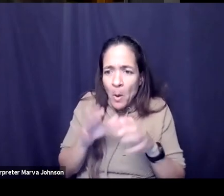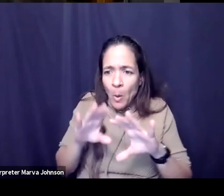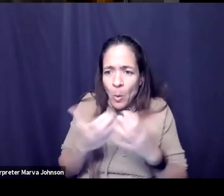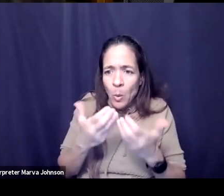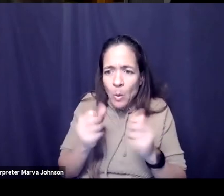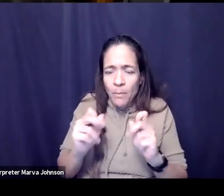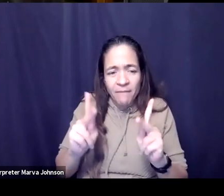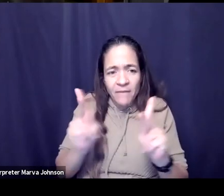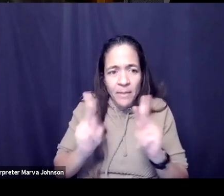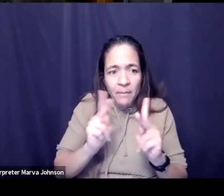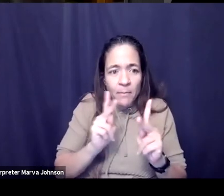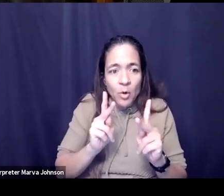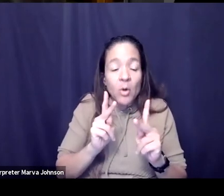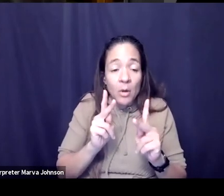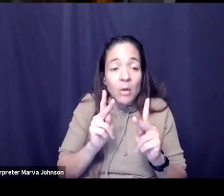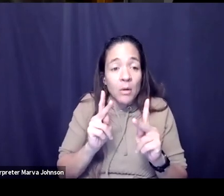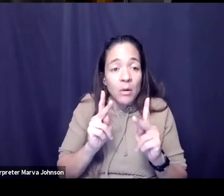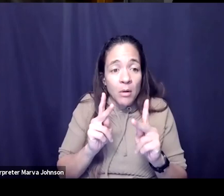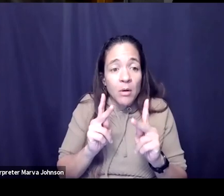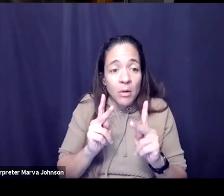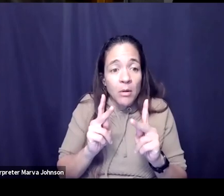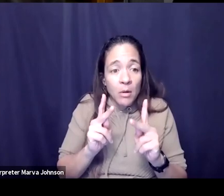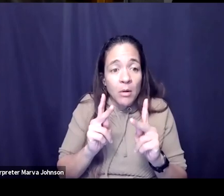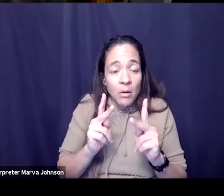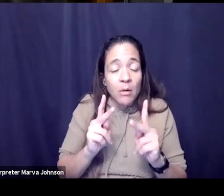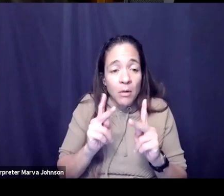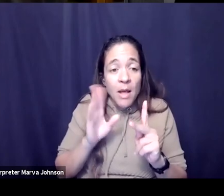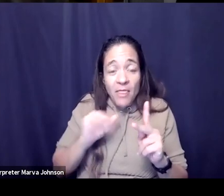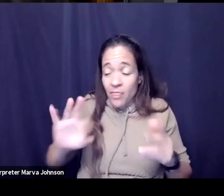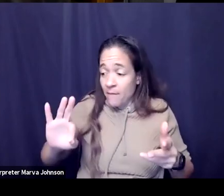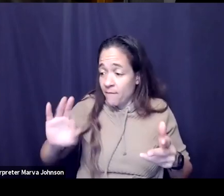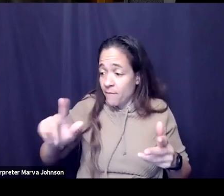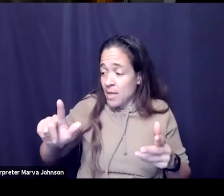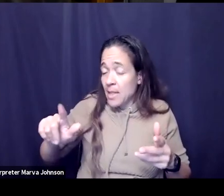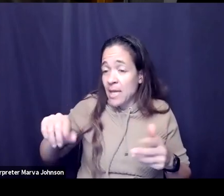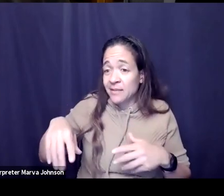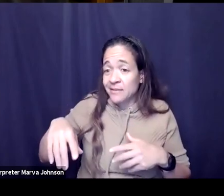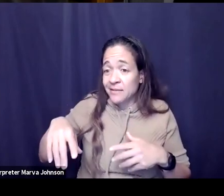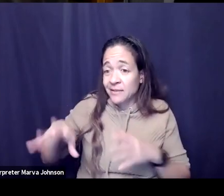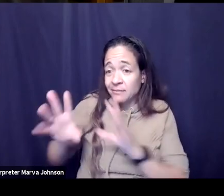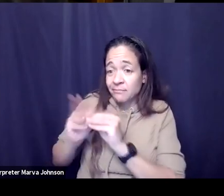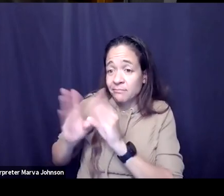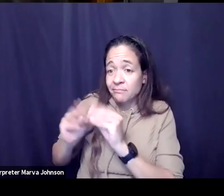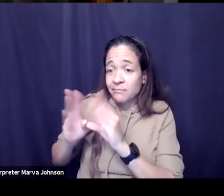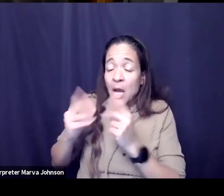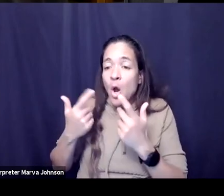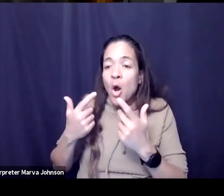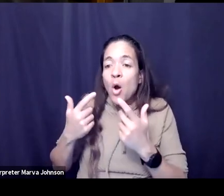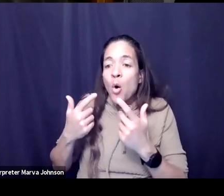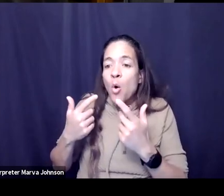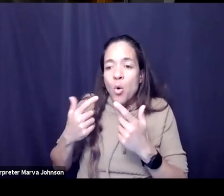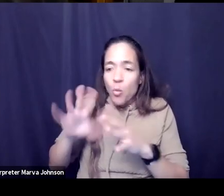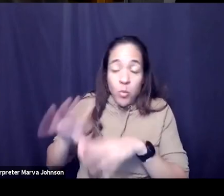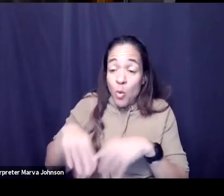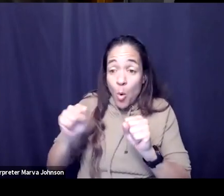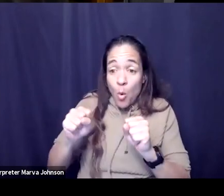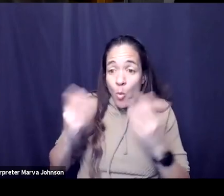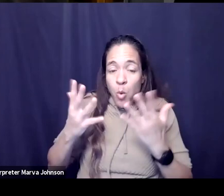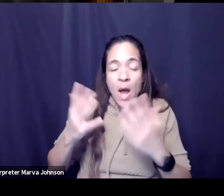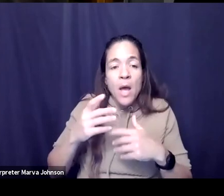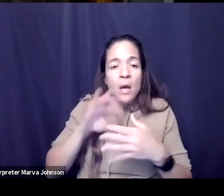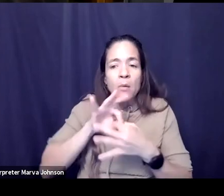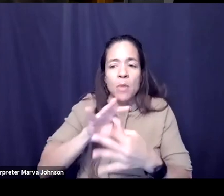the next summit we organize the next sort of freelancer advertising someone we organize is going to be about allyship and action it's going to be about